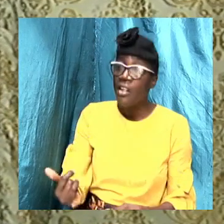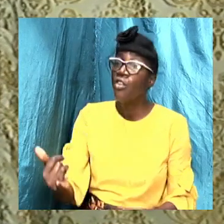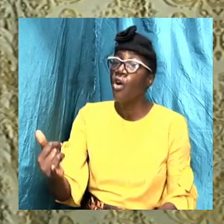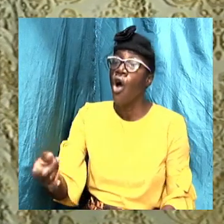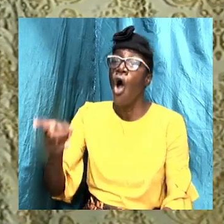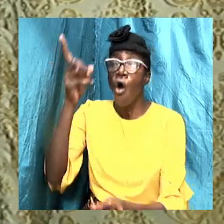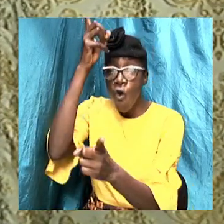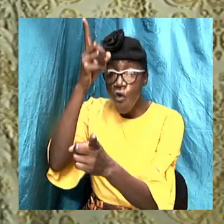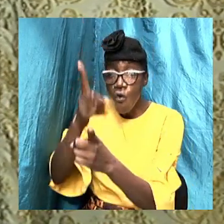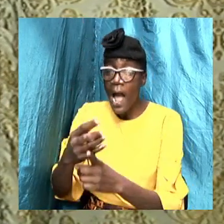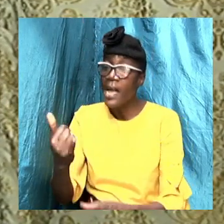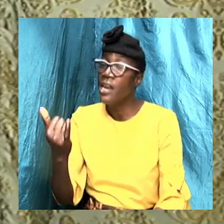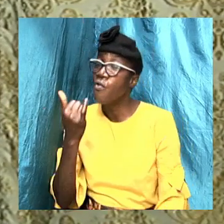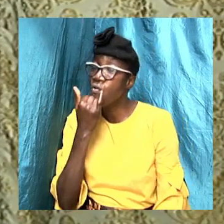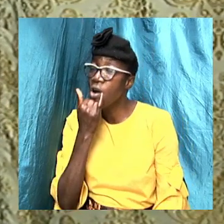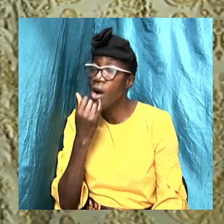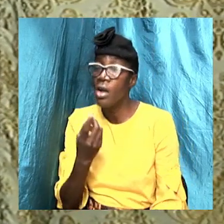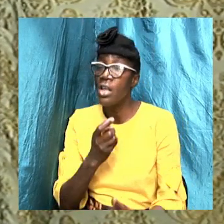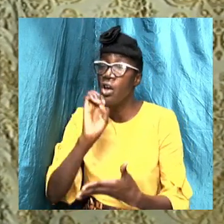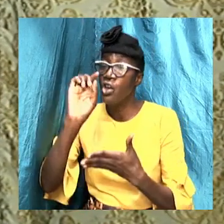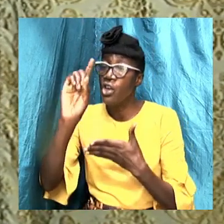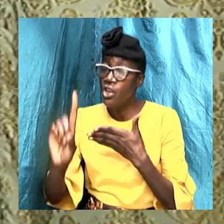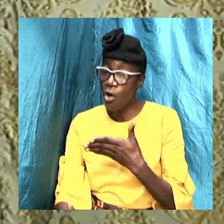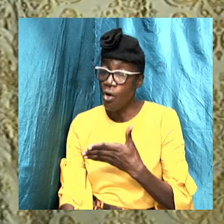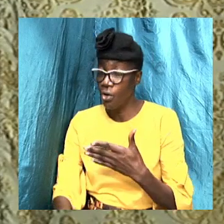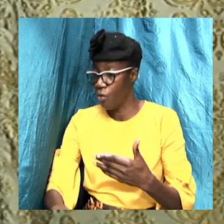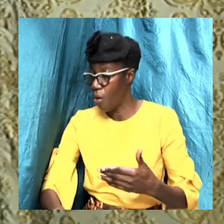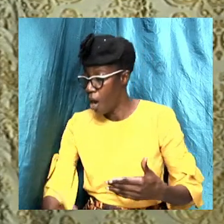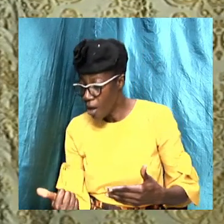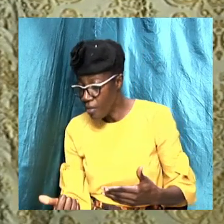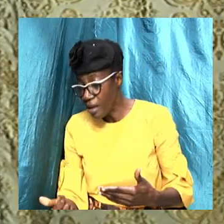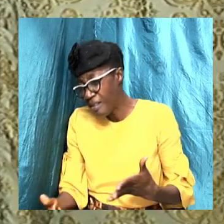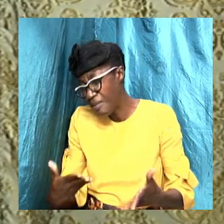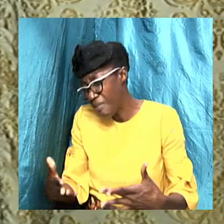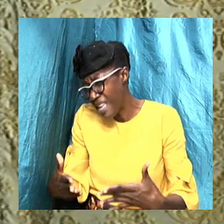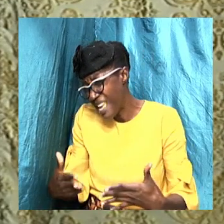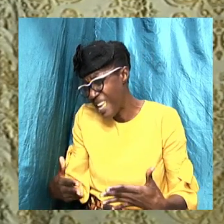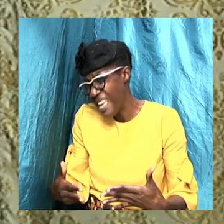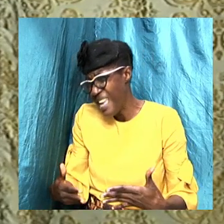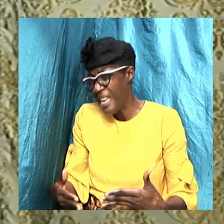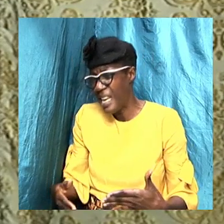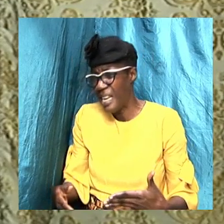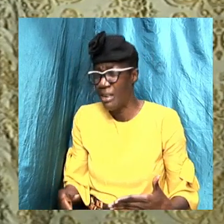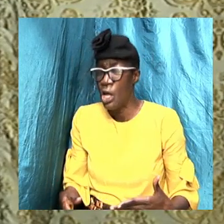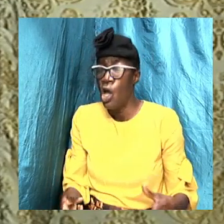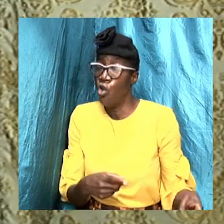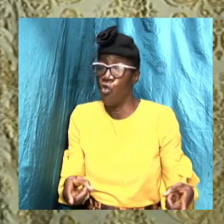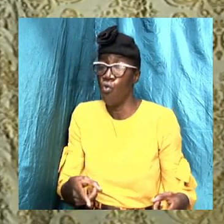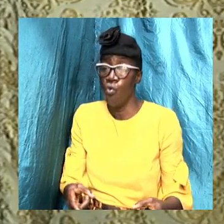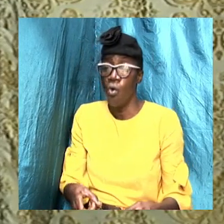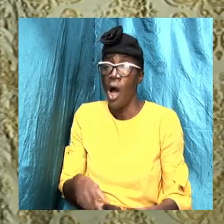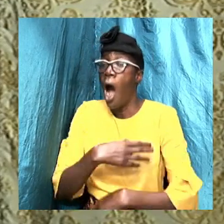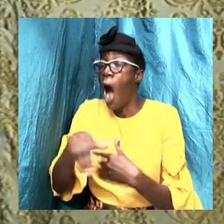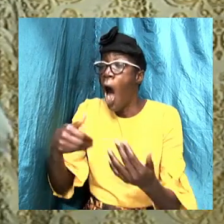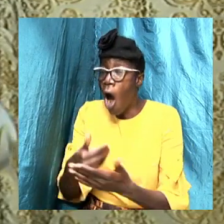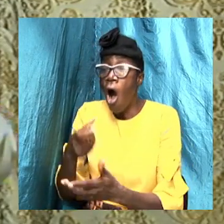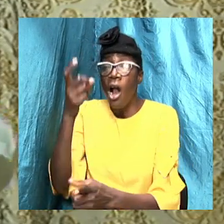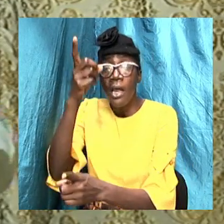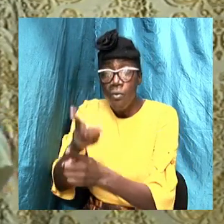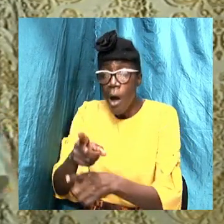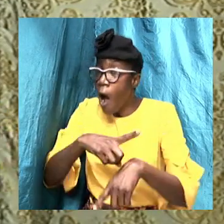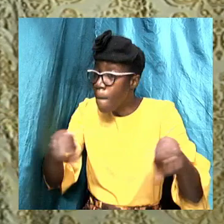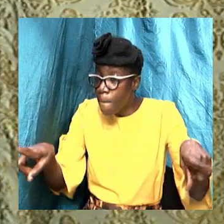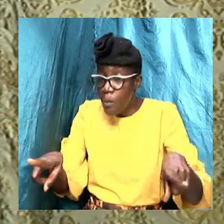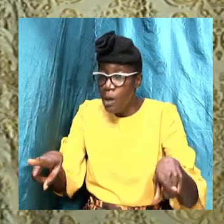done to others. Amen. You might not be able to correct all the wrong, but as best